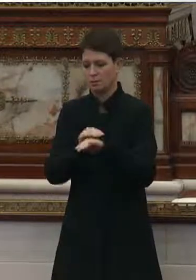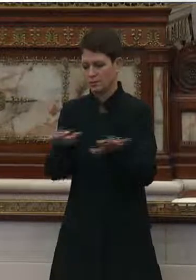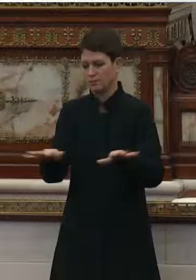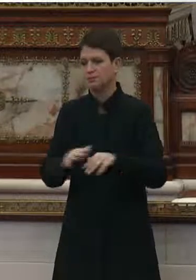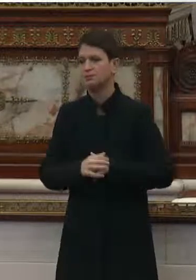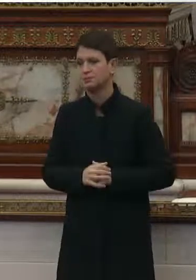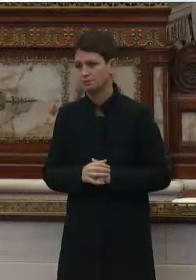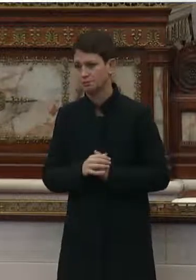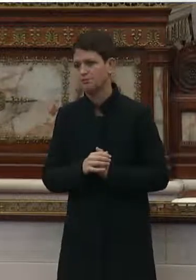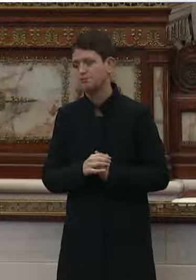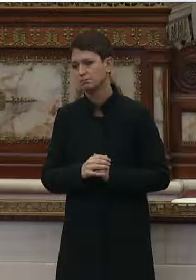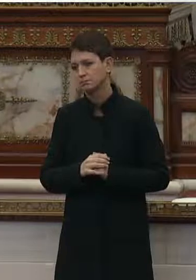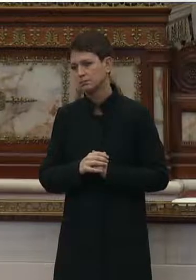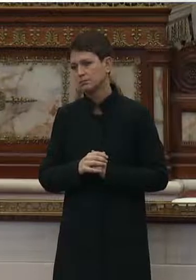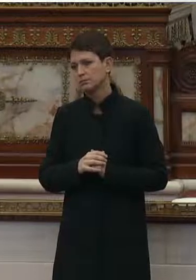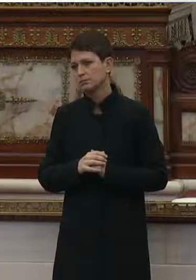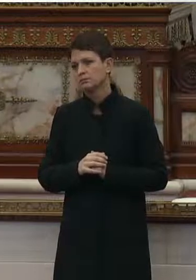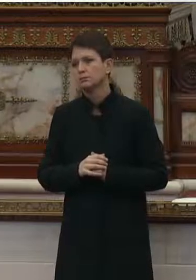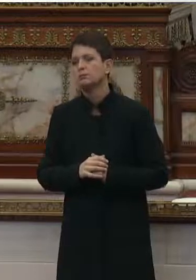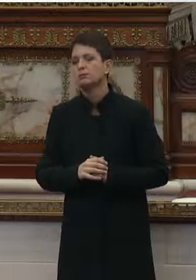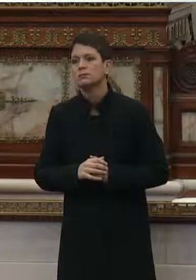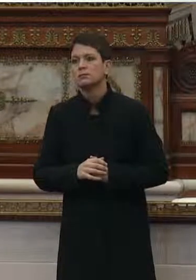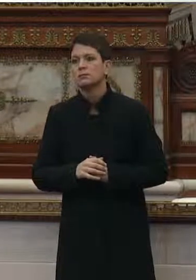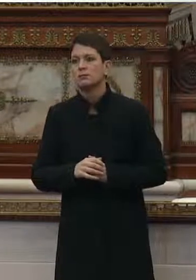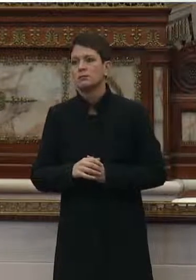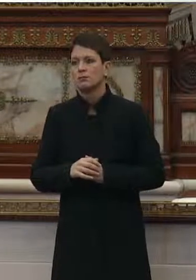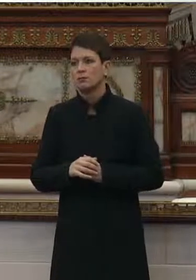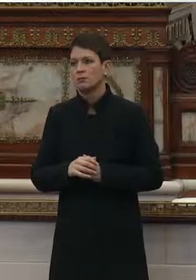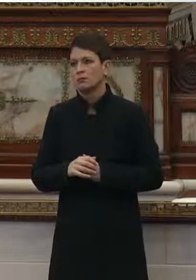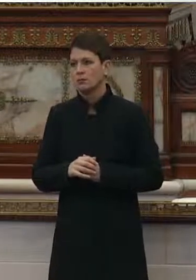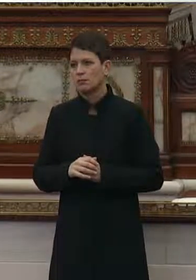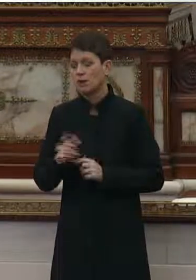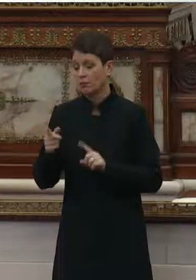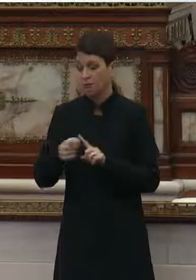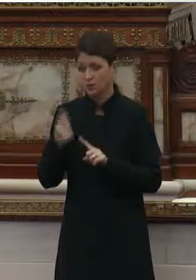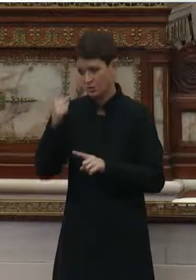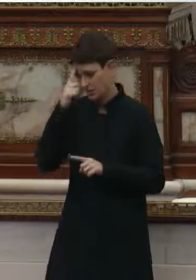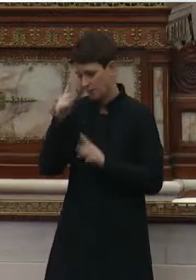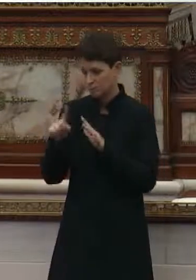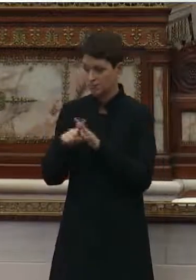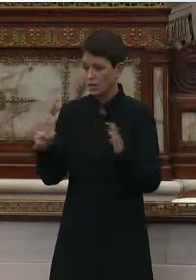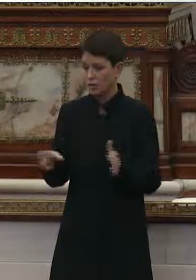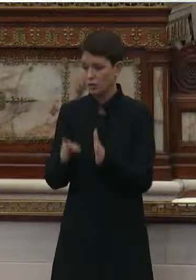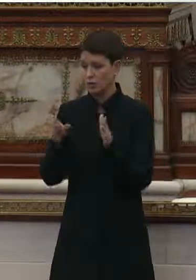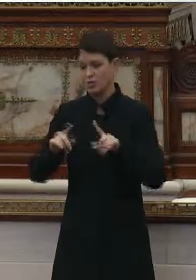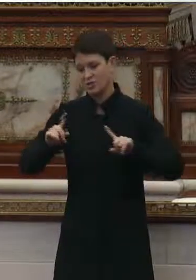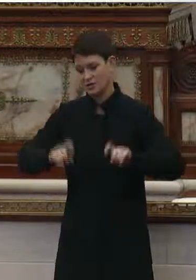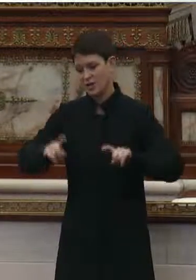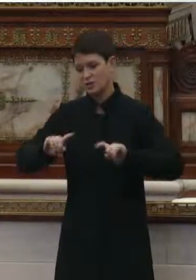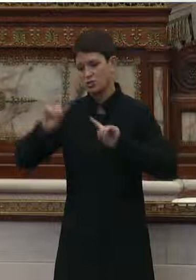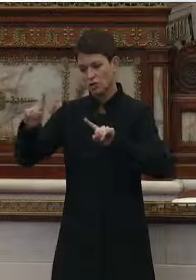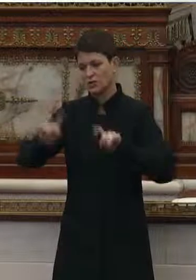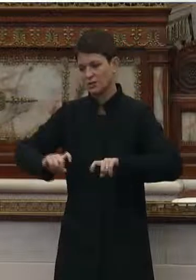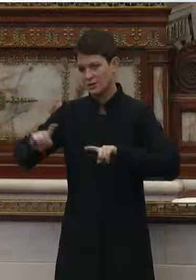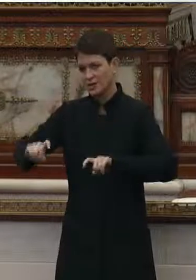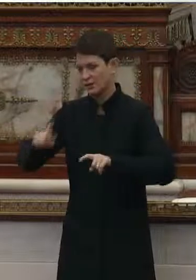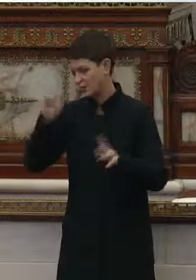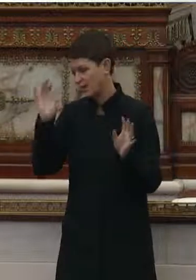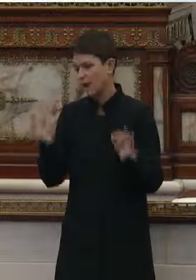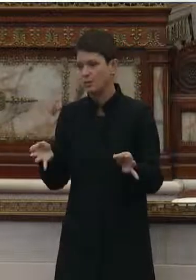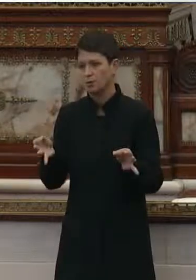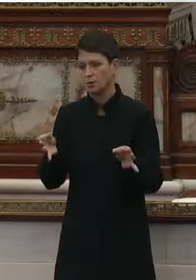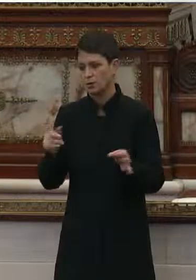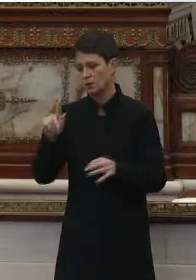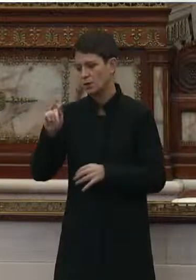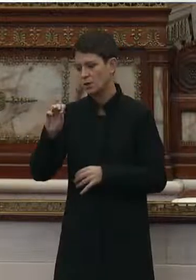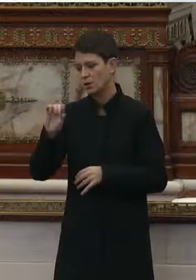detached ahead of us to flatten the curve? Yeah. So first thing I'd really encourage is testing. That is absolutely the